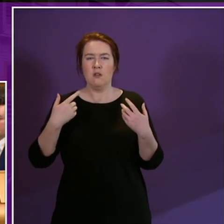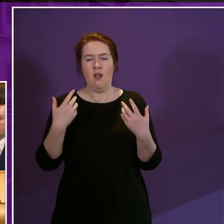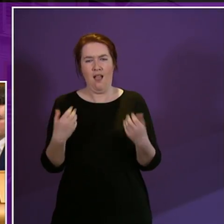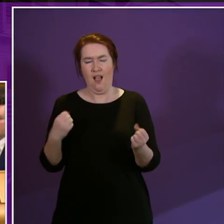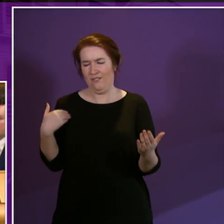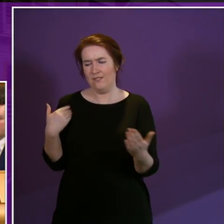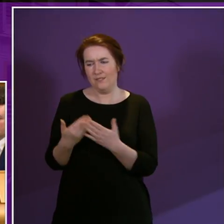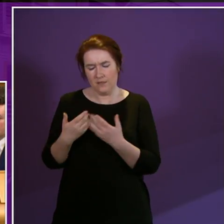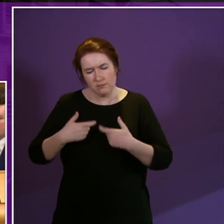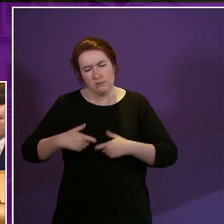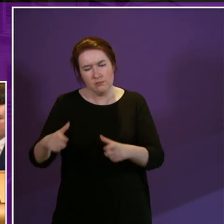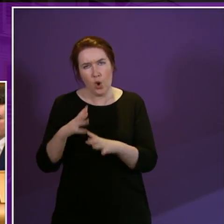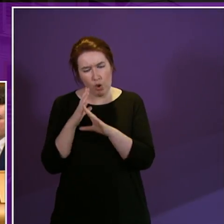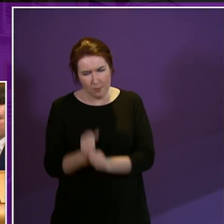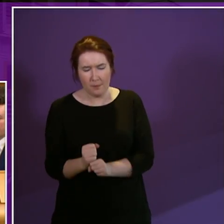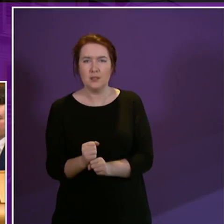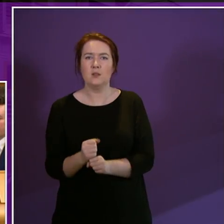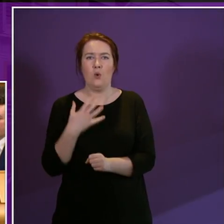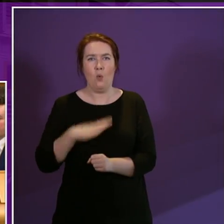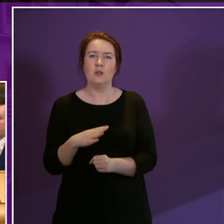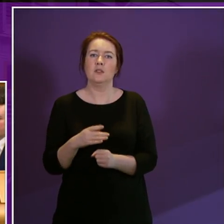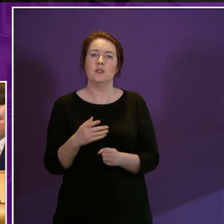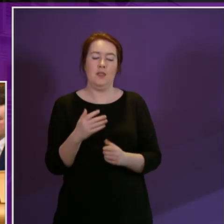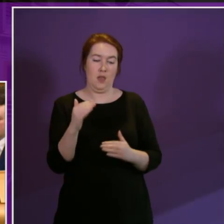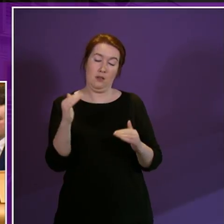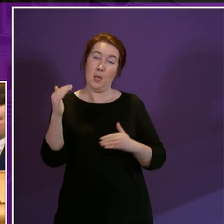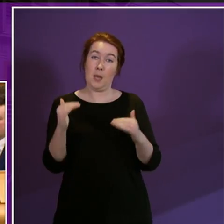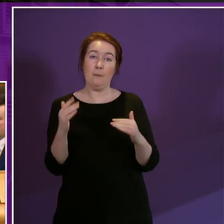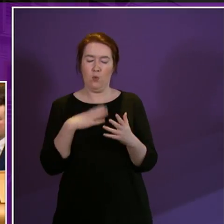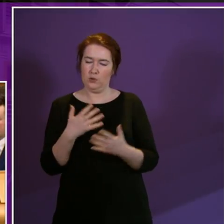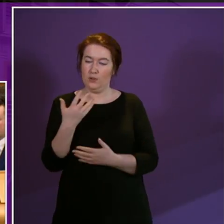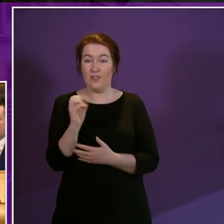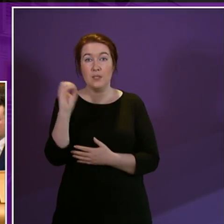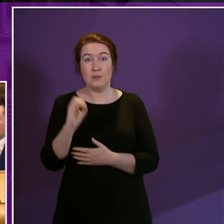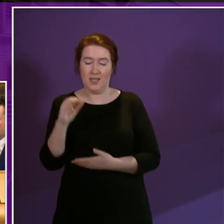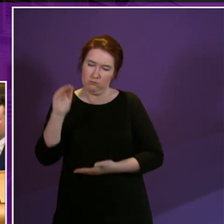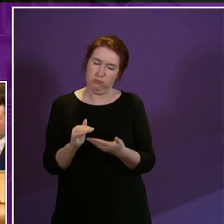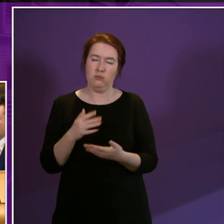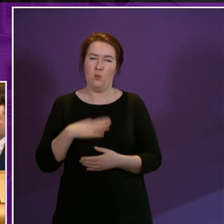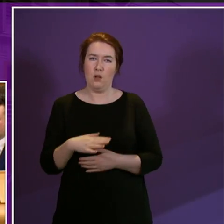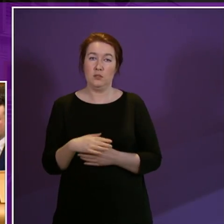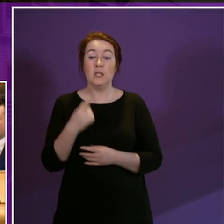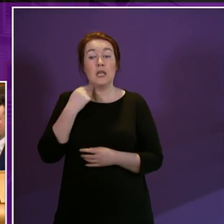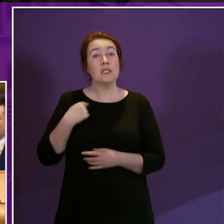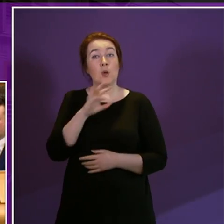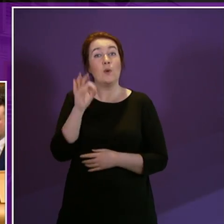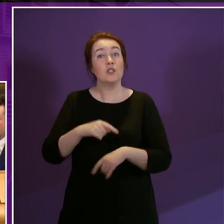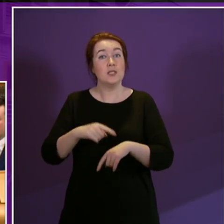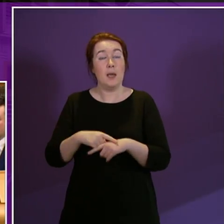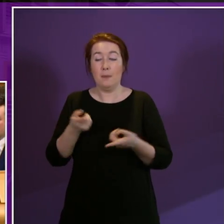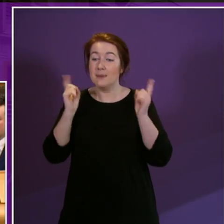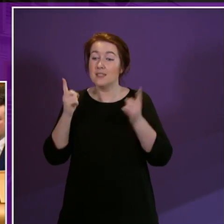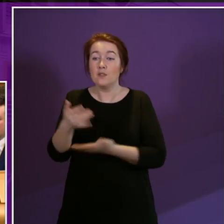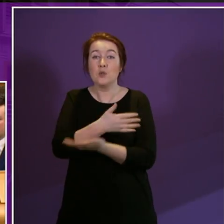-standing commitment to halve the disability employment gap. Yesterday, at question time, the Minister for Social Security said that this is now